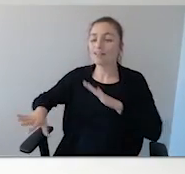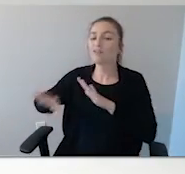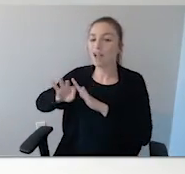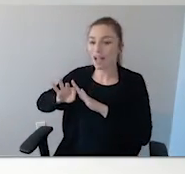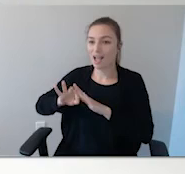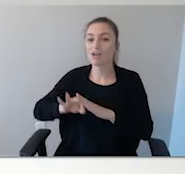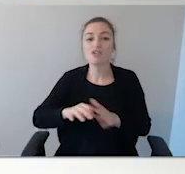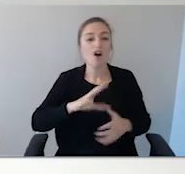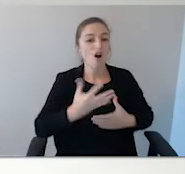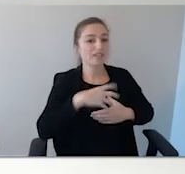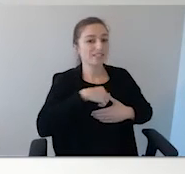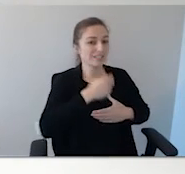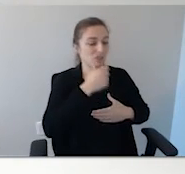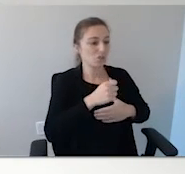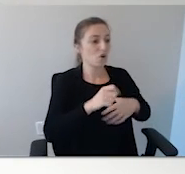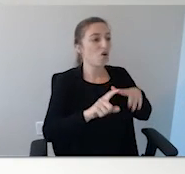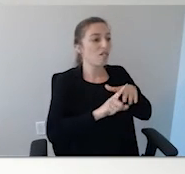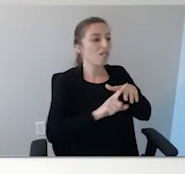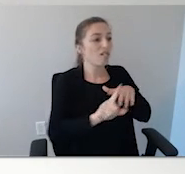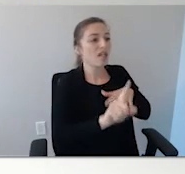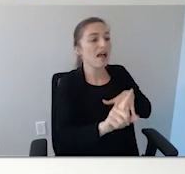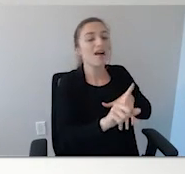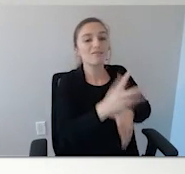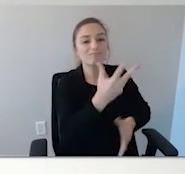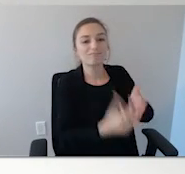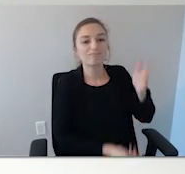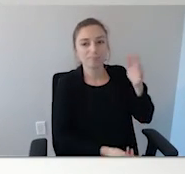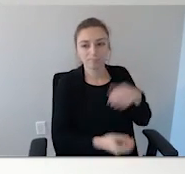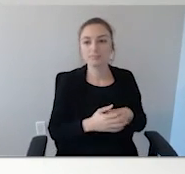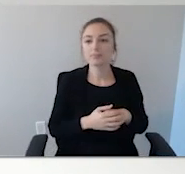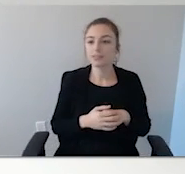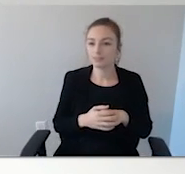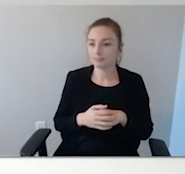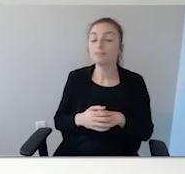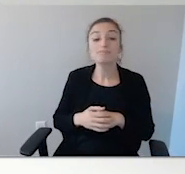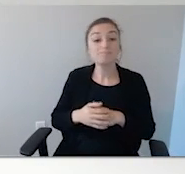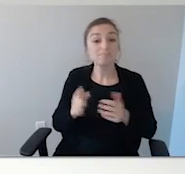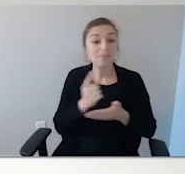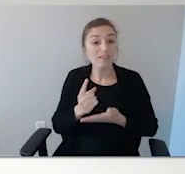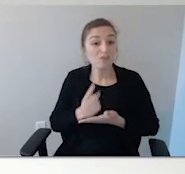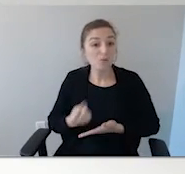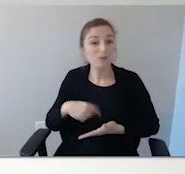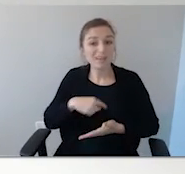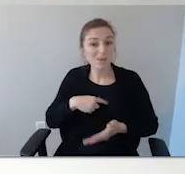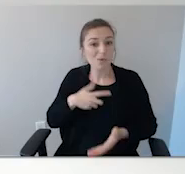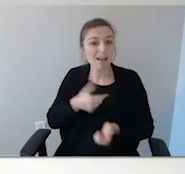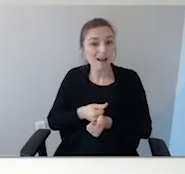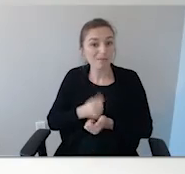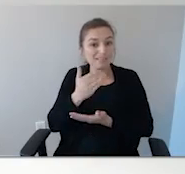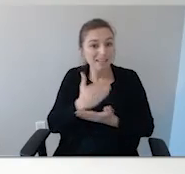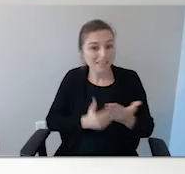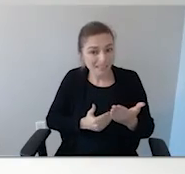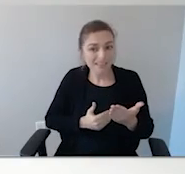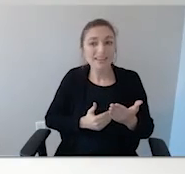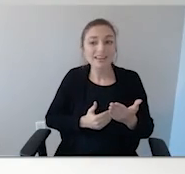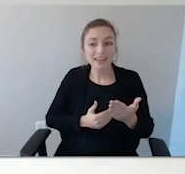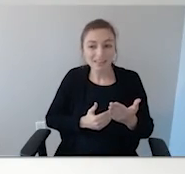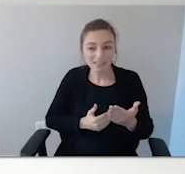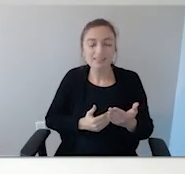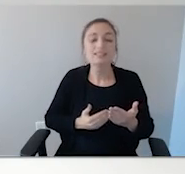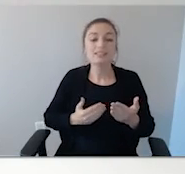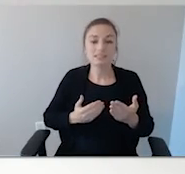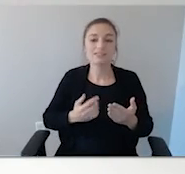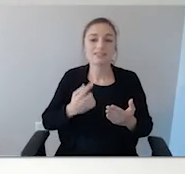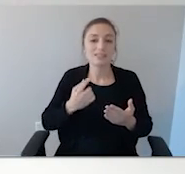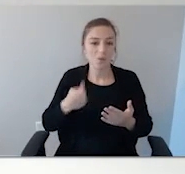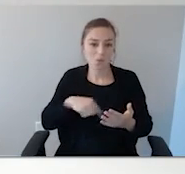home and dies. Each week we update our missing persons list. We update any casualties, and this week we did have a little boy